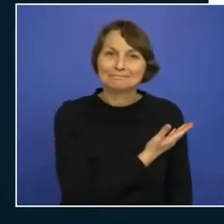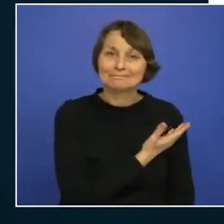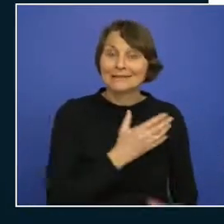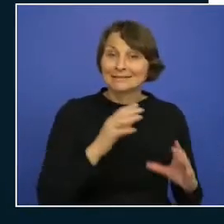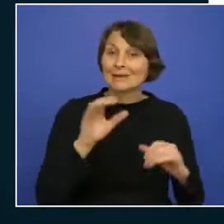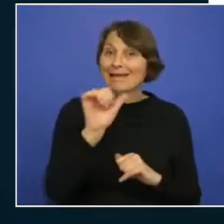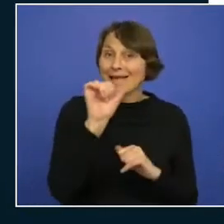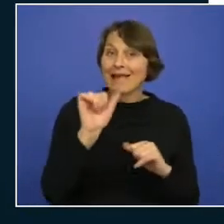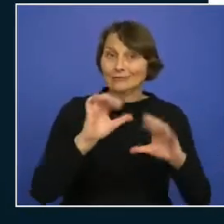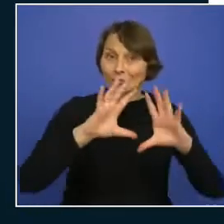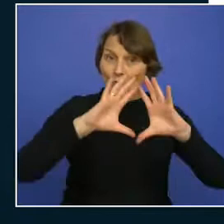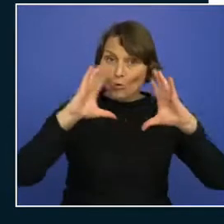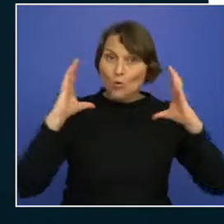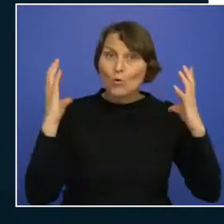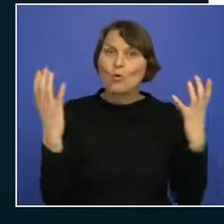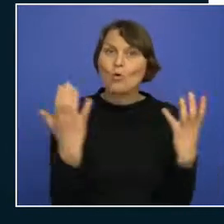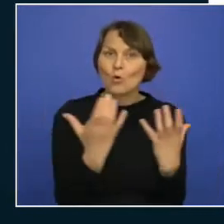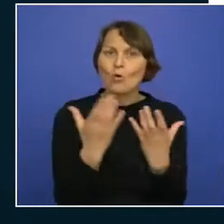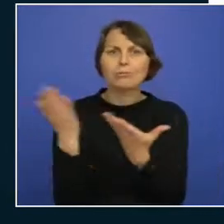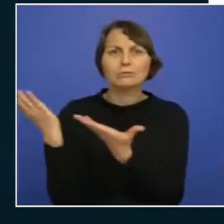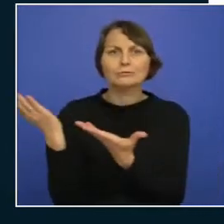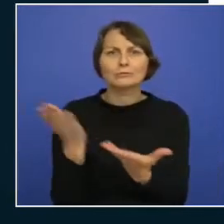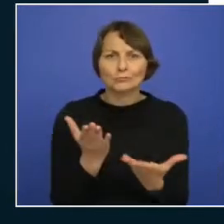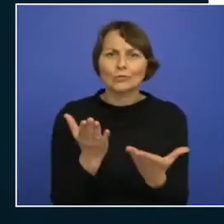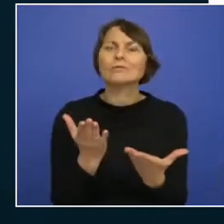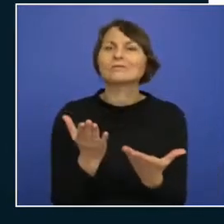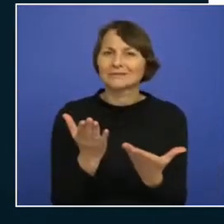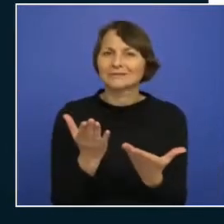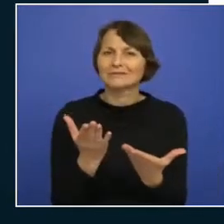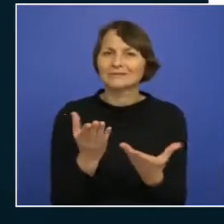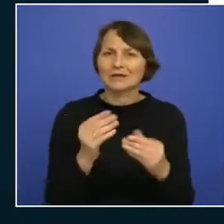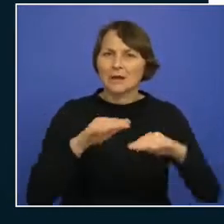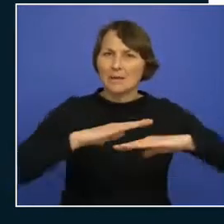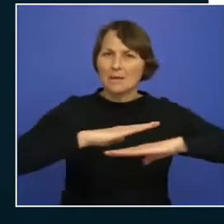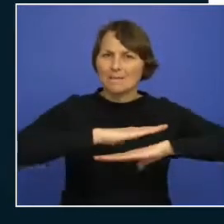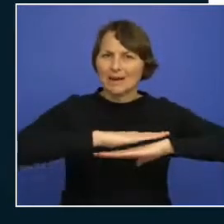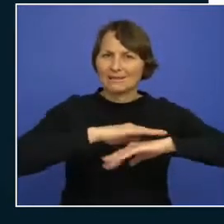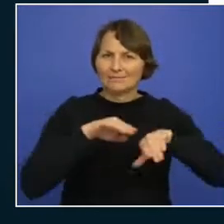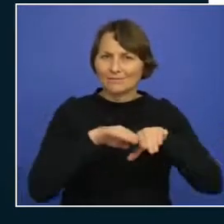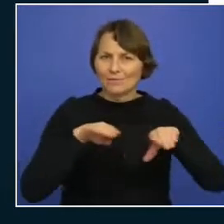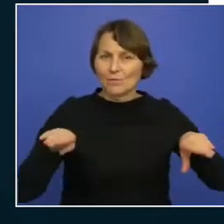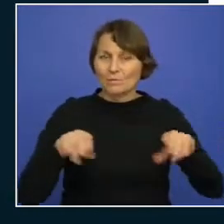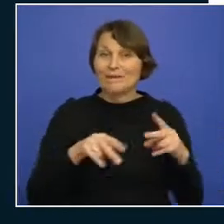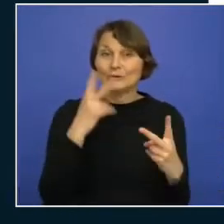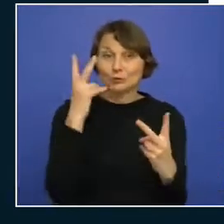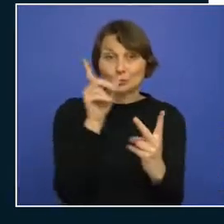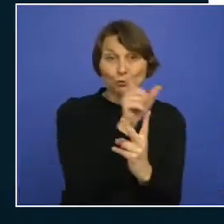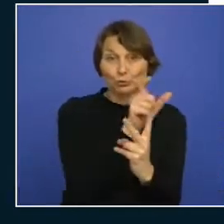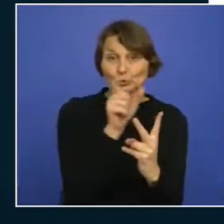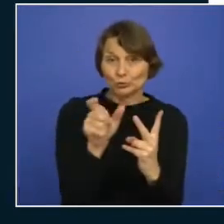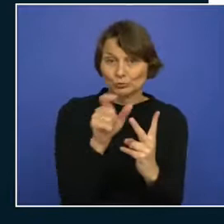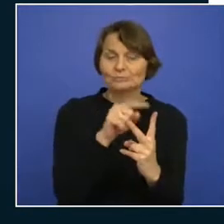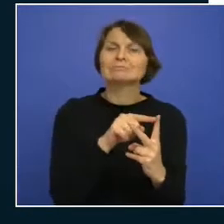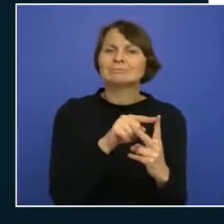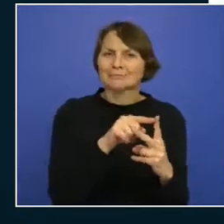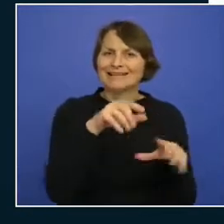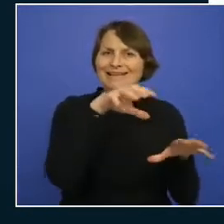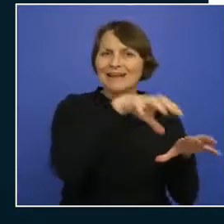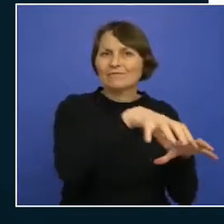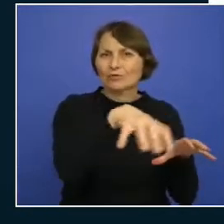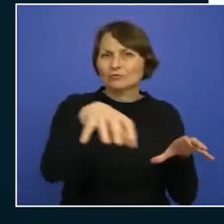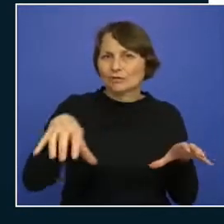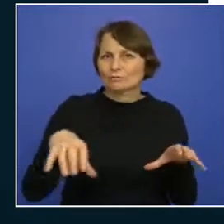service platform and it comprises basically out of two key components the physical infrastructure like the data centers